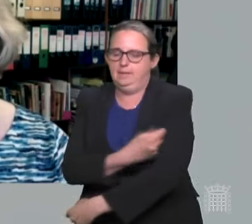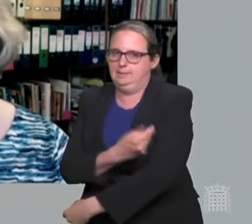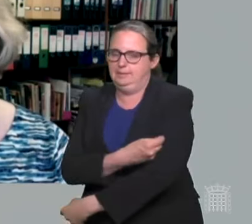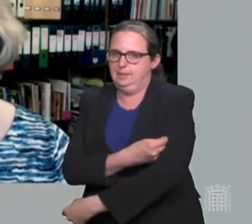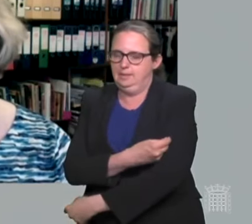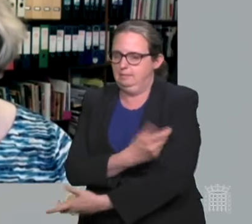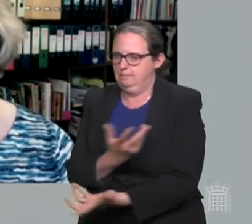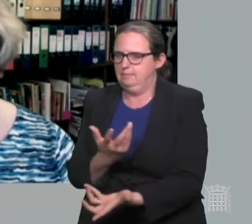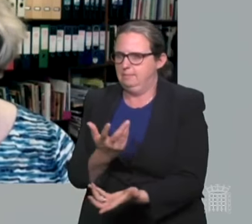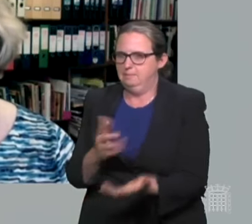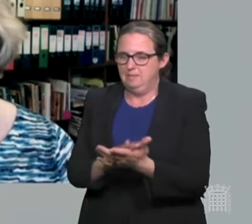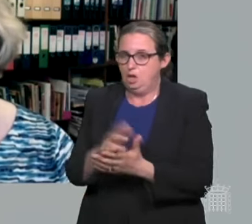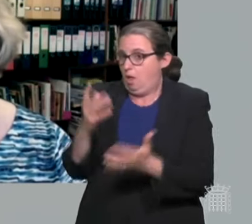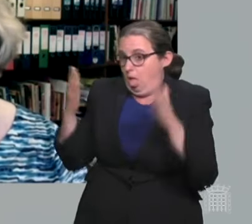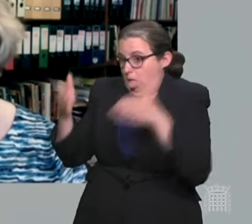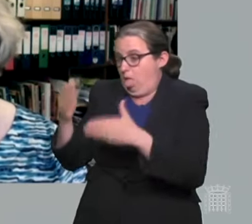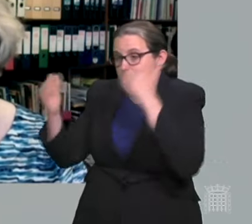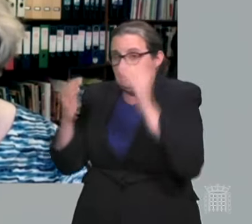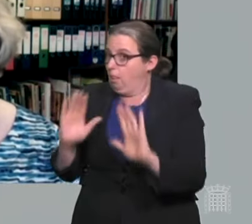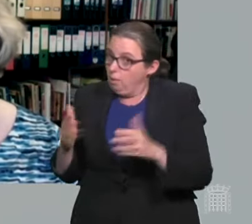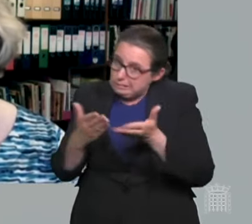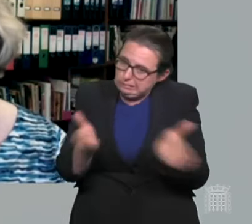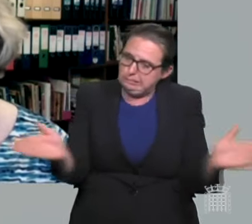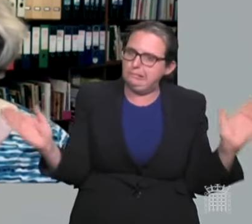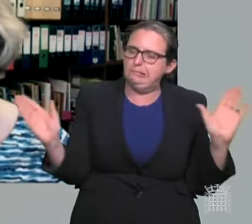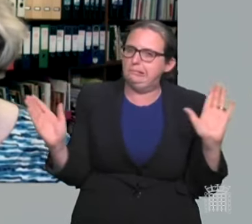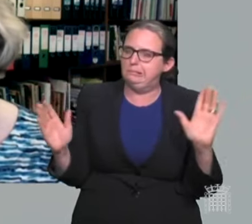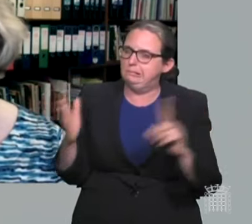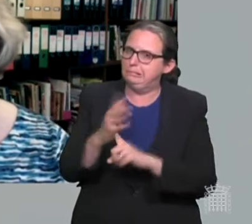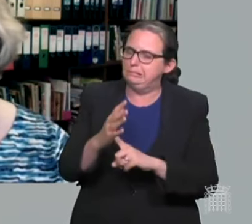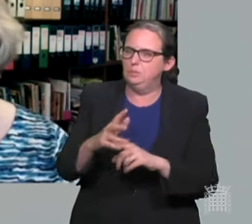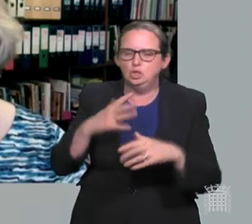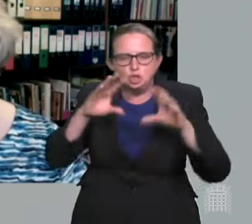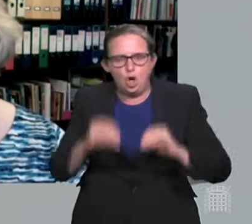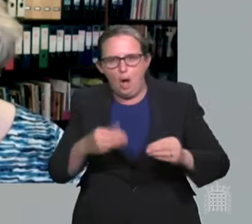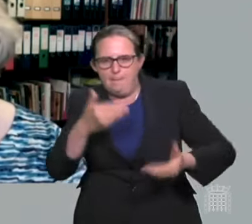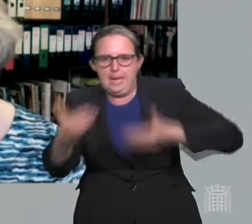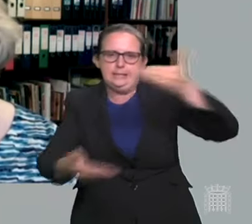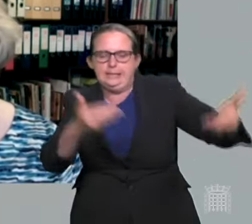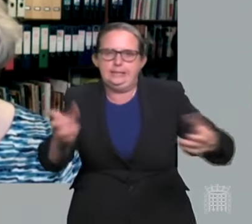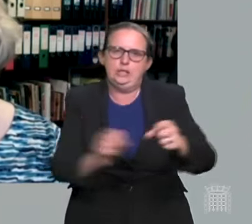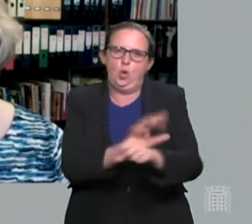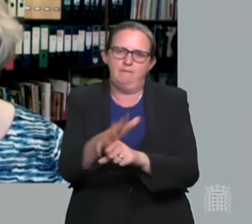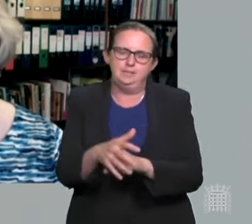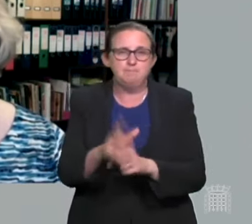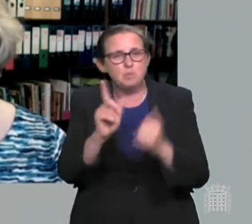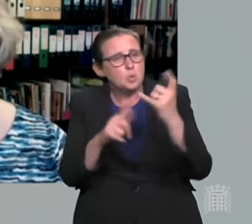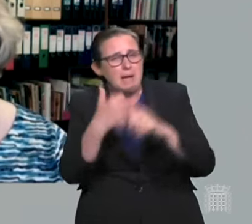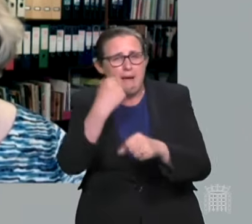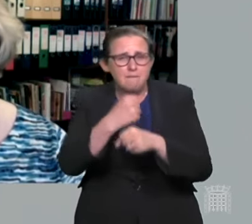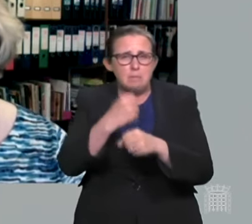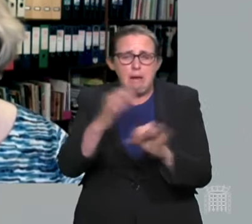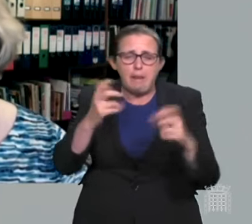population to stop onward spread of the virus. The UK government's failure to lock down last September